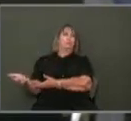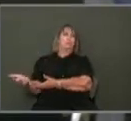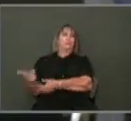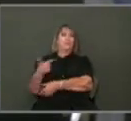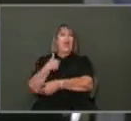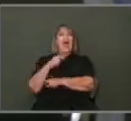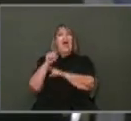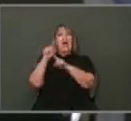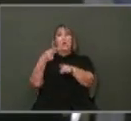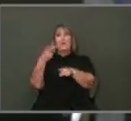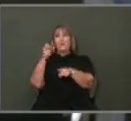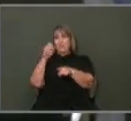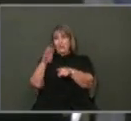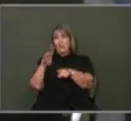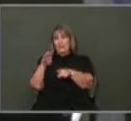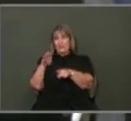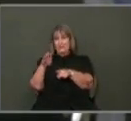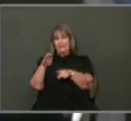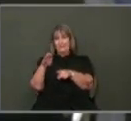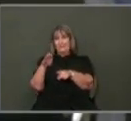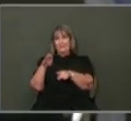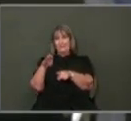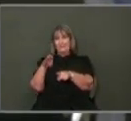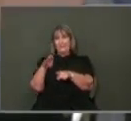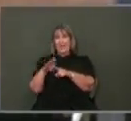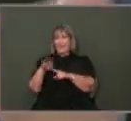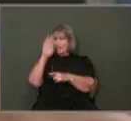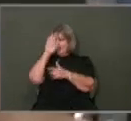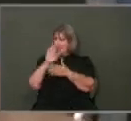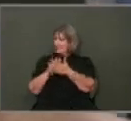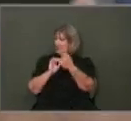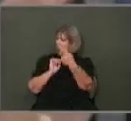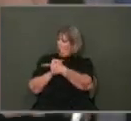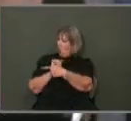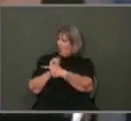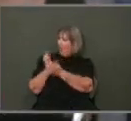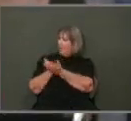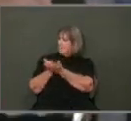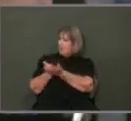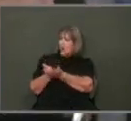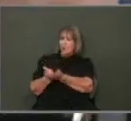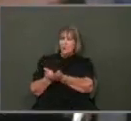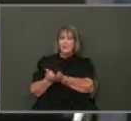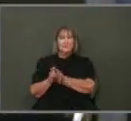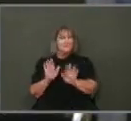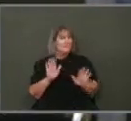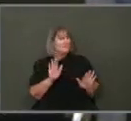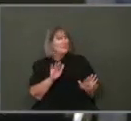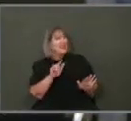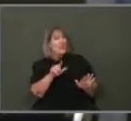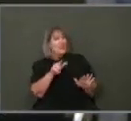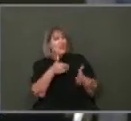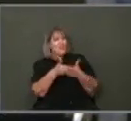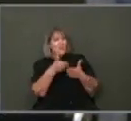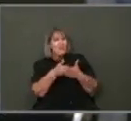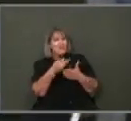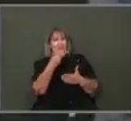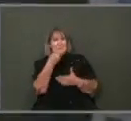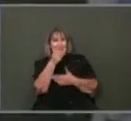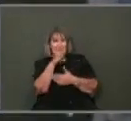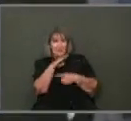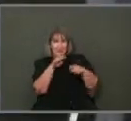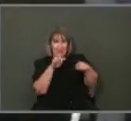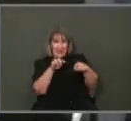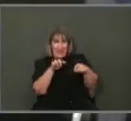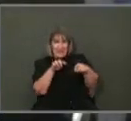to Las Palmas H-E-B on the way back, well, on the way out, my husband says, look, there's a boat. Somebody. talking about from the H-E-B to the 90? That